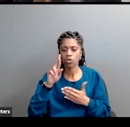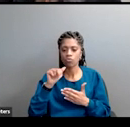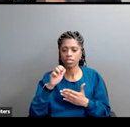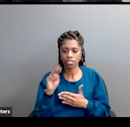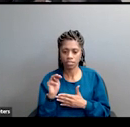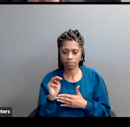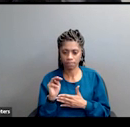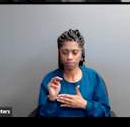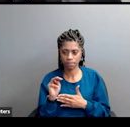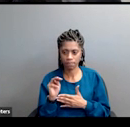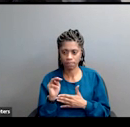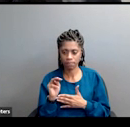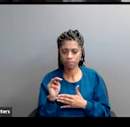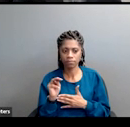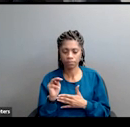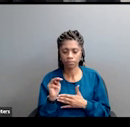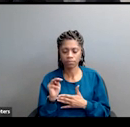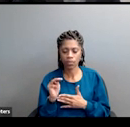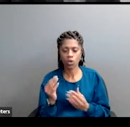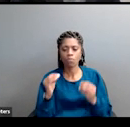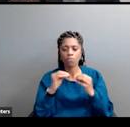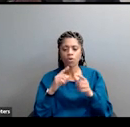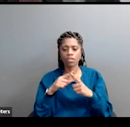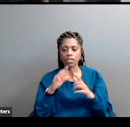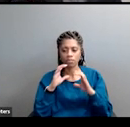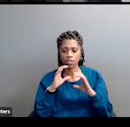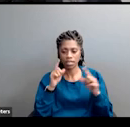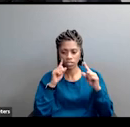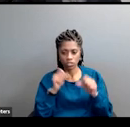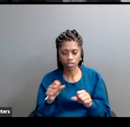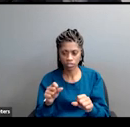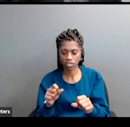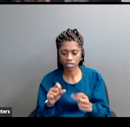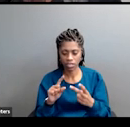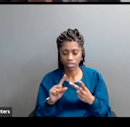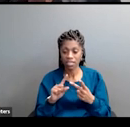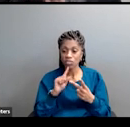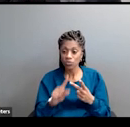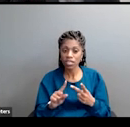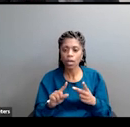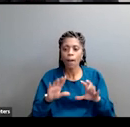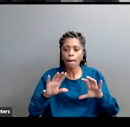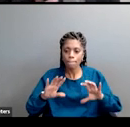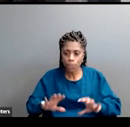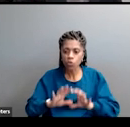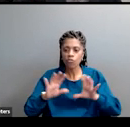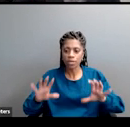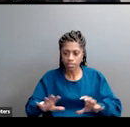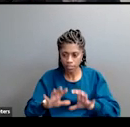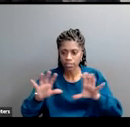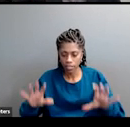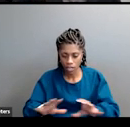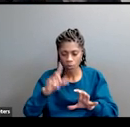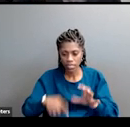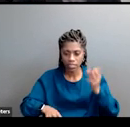more than a communication strategy. This is a movement strategy. We're going to understand race and